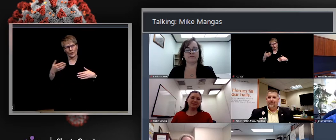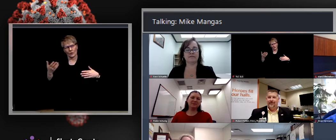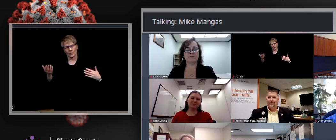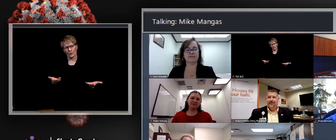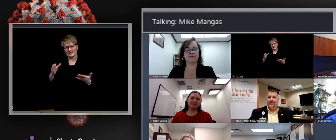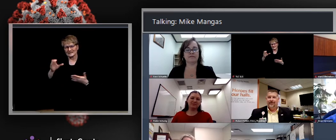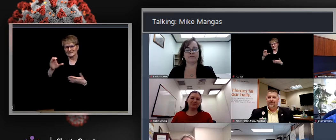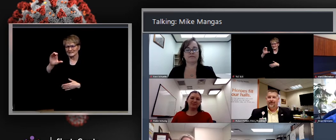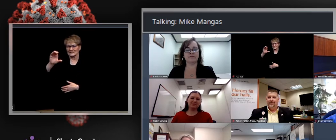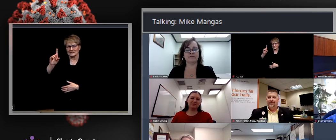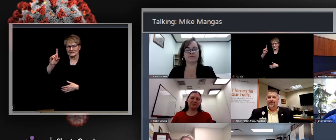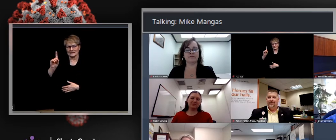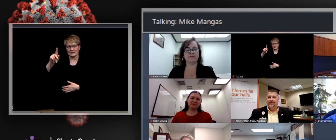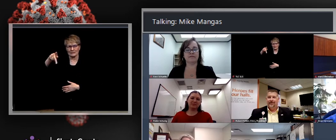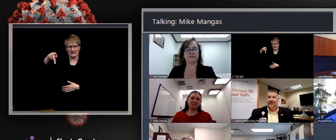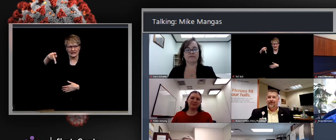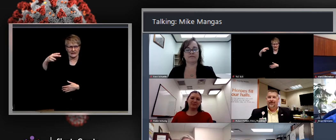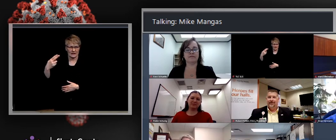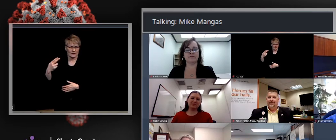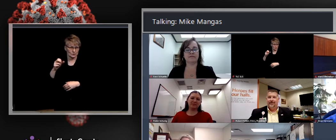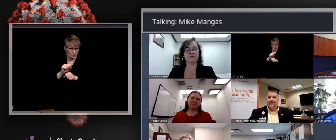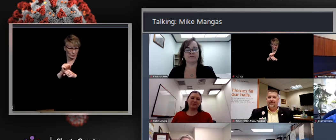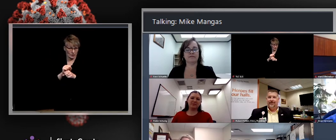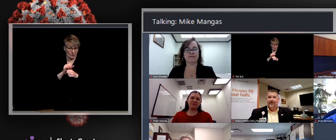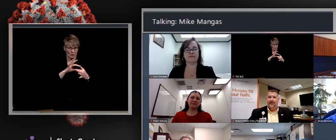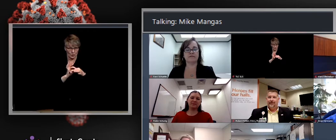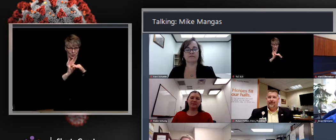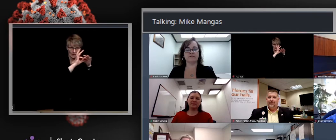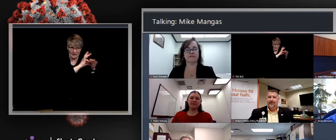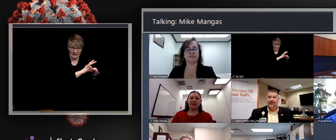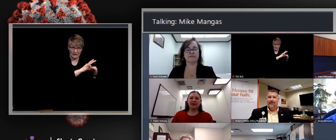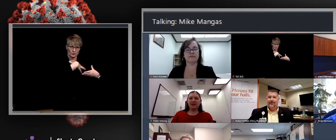on as far as outdoor events and when that might happen?